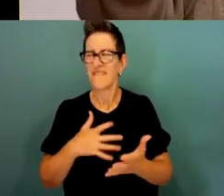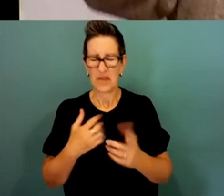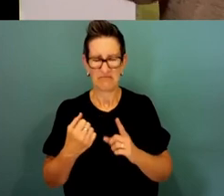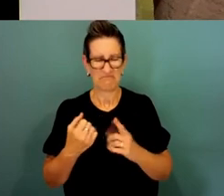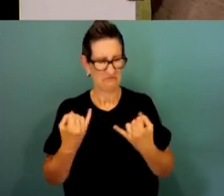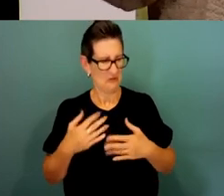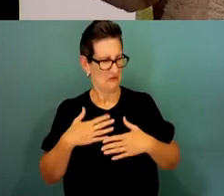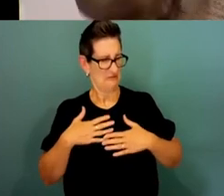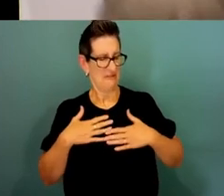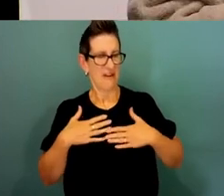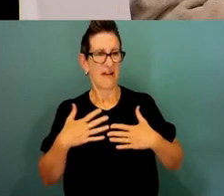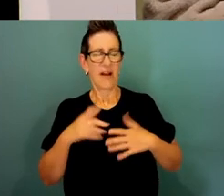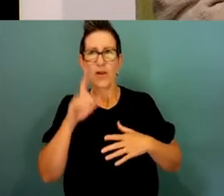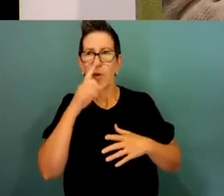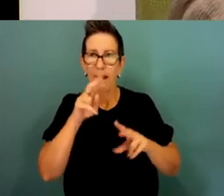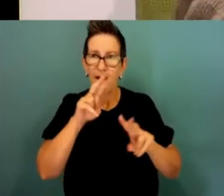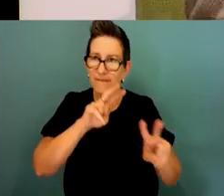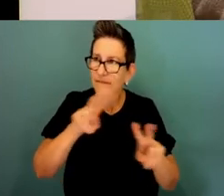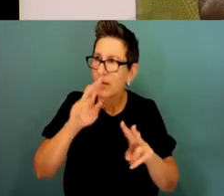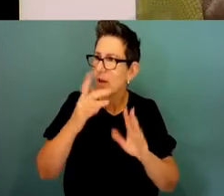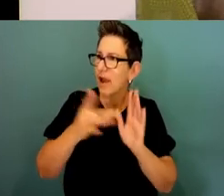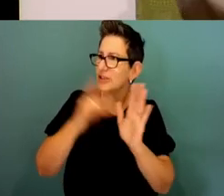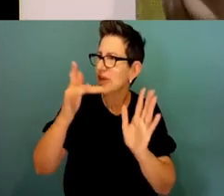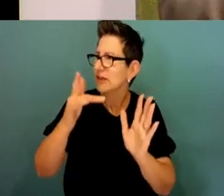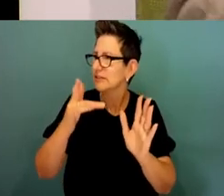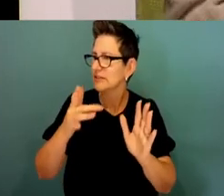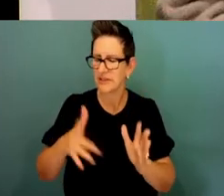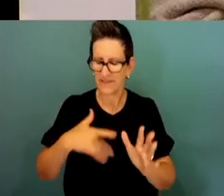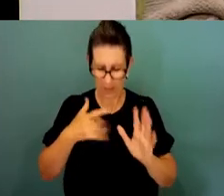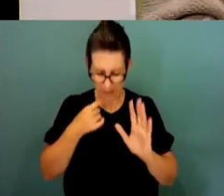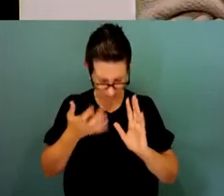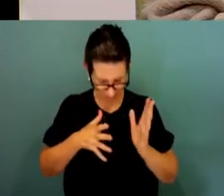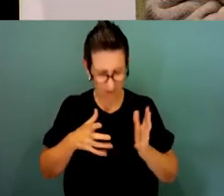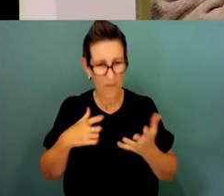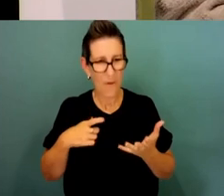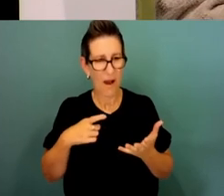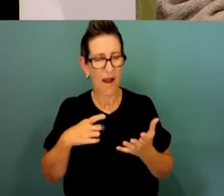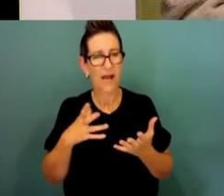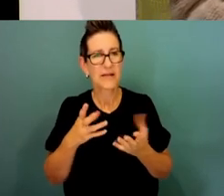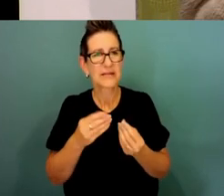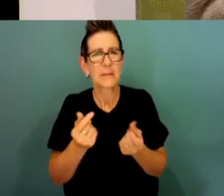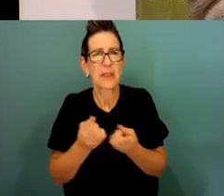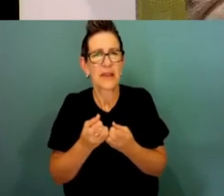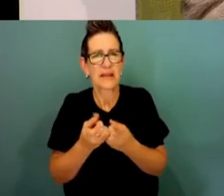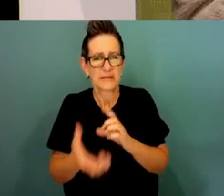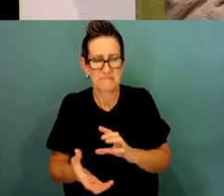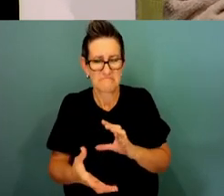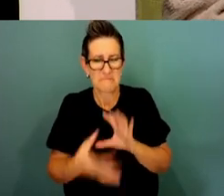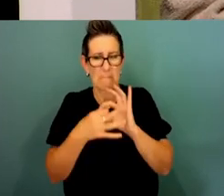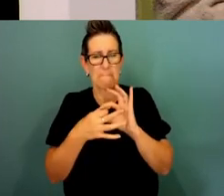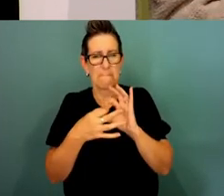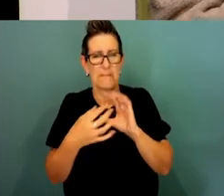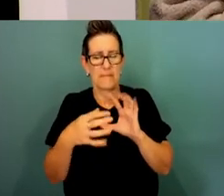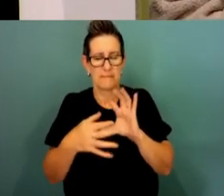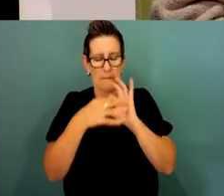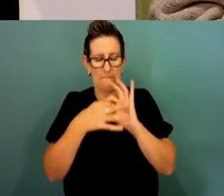but it has a tendency to latch on to your auras and do something to you on the downside. So, we're going to ask our